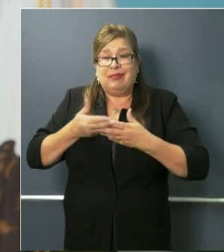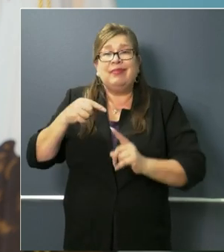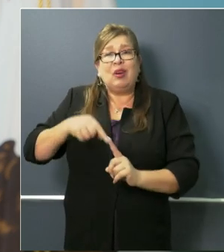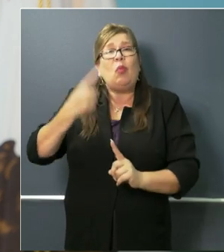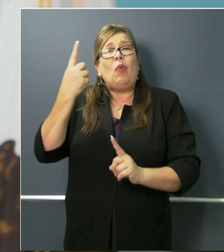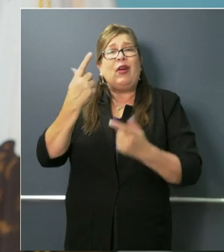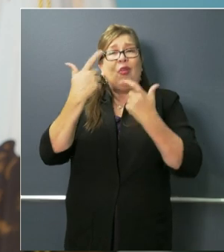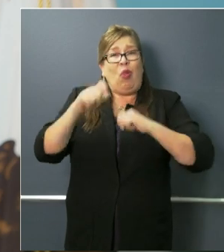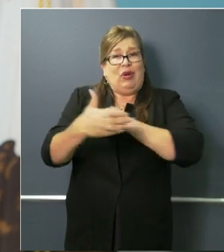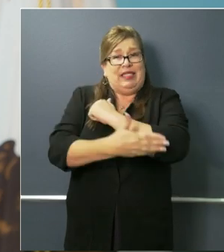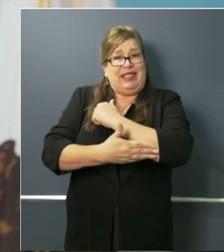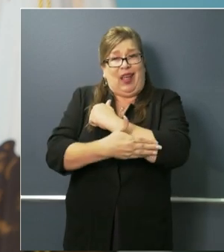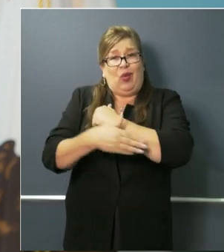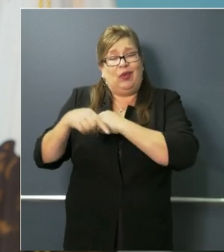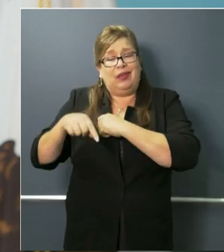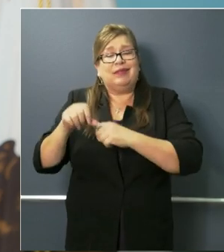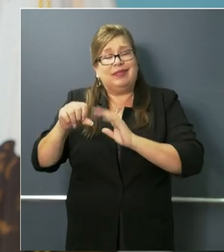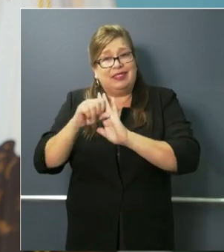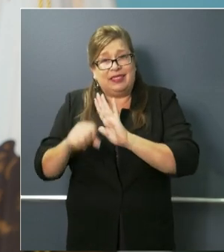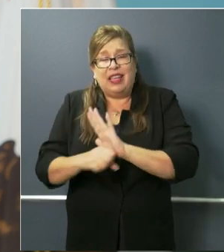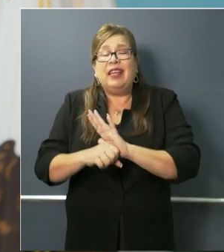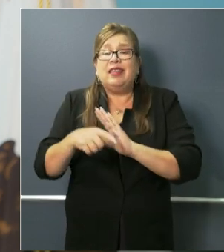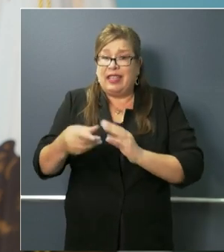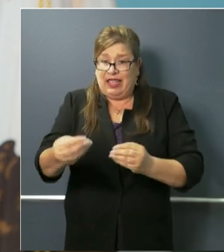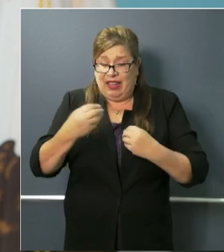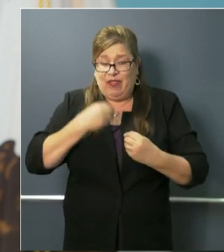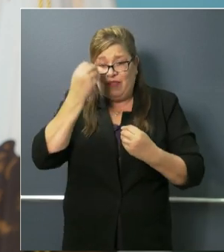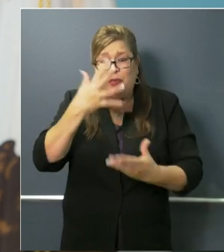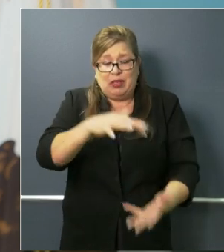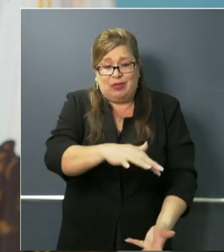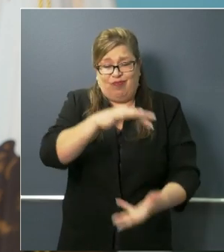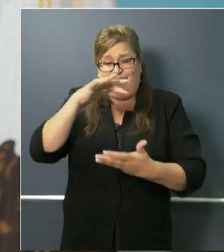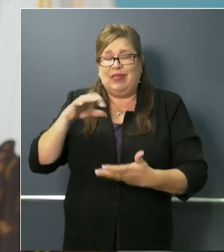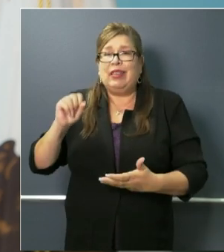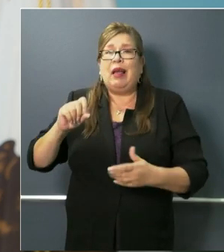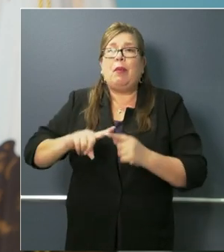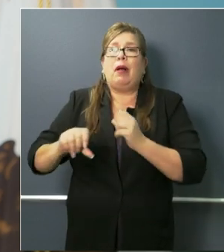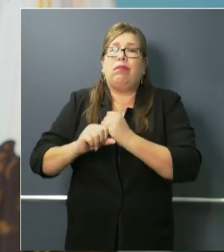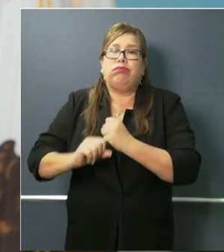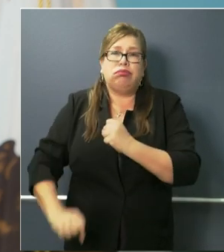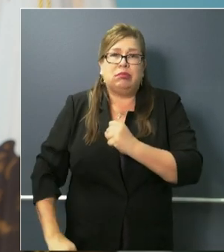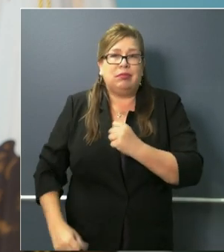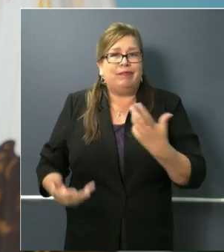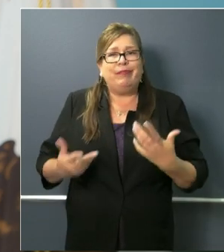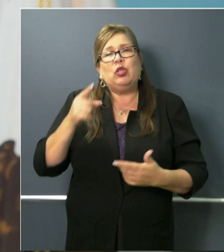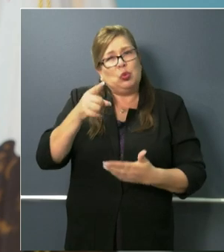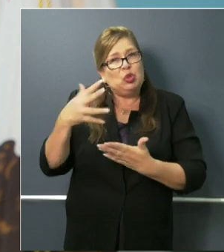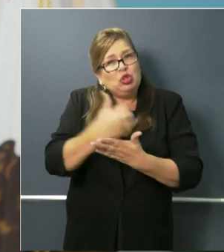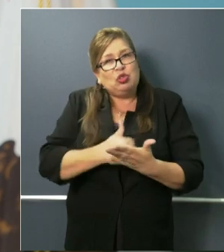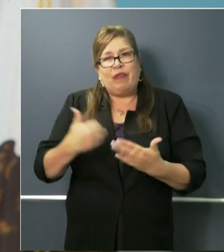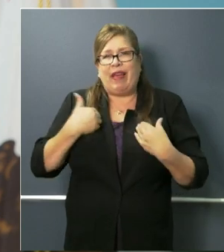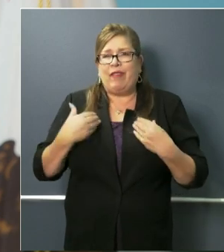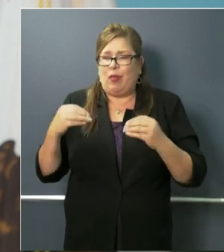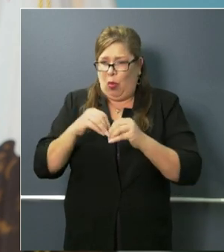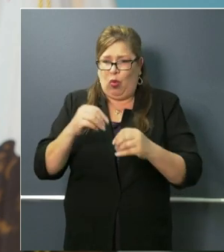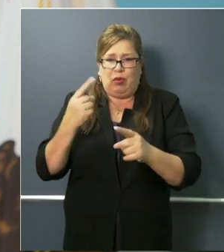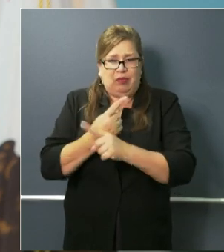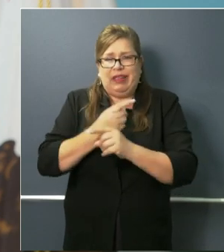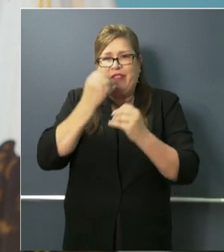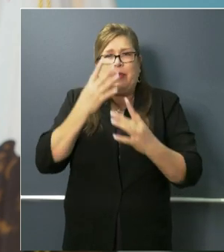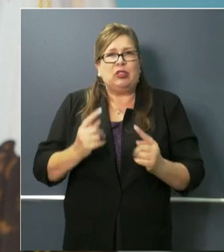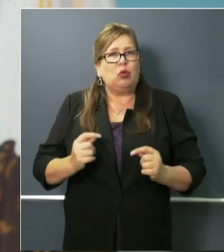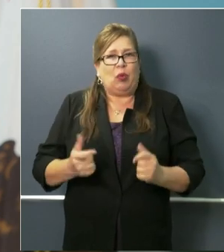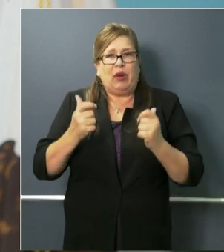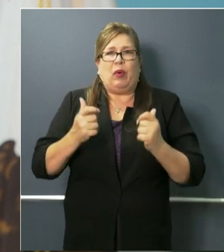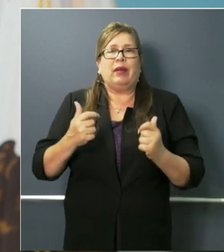real time that you deserve. And so, again, I own that. You deserve better and more, and we are going to do just